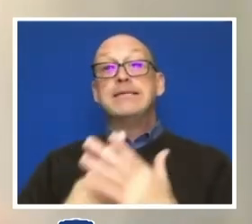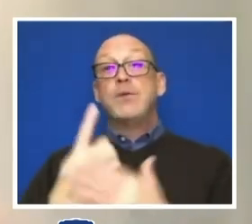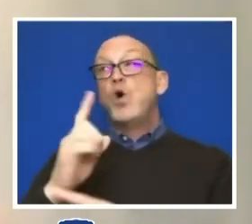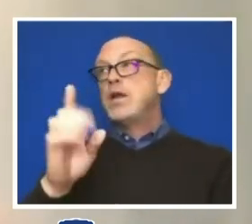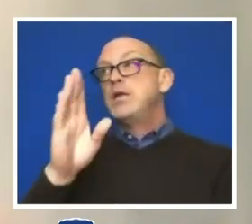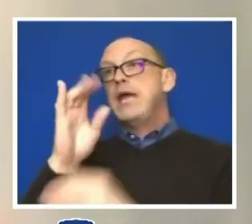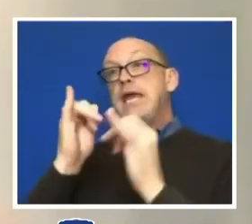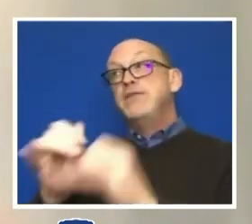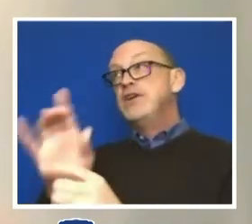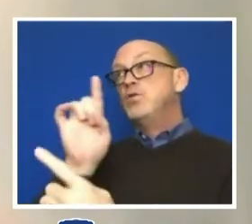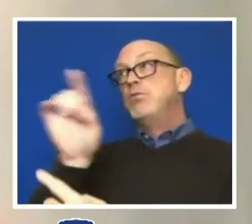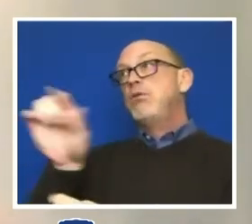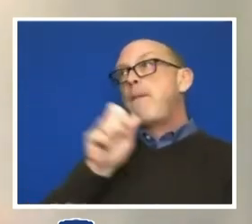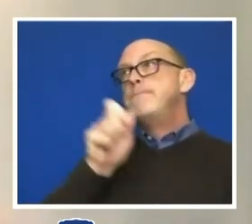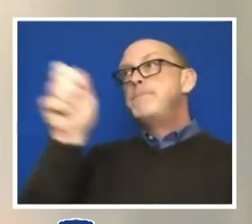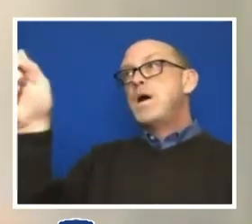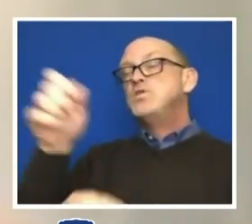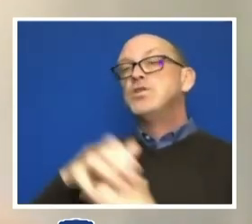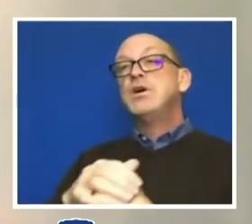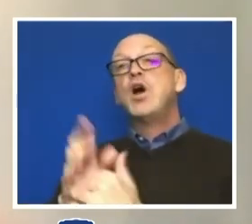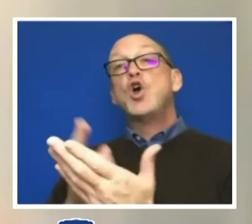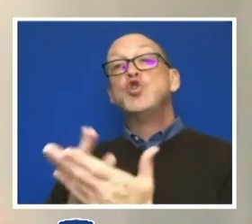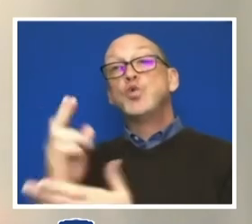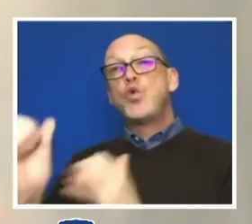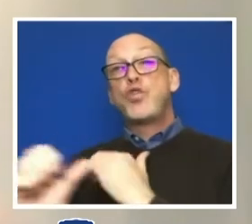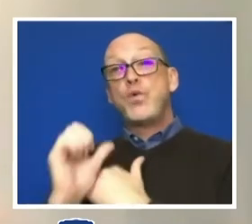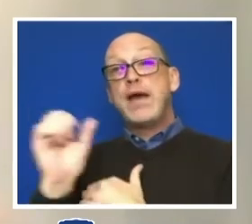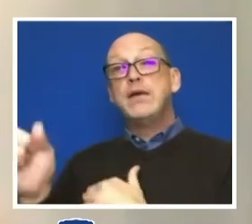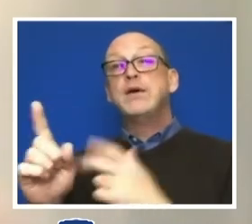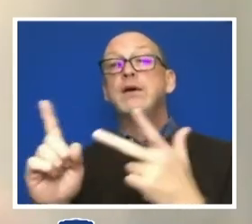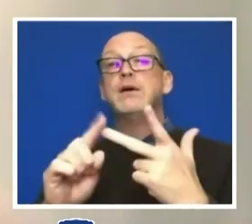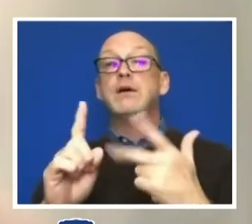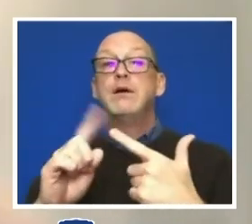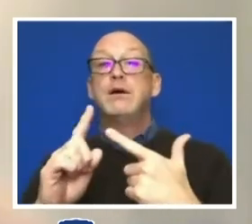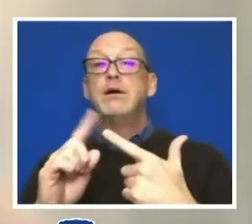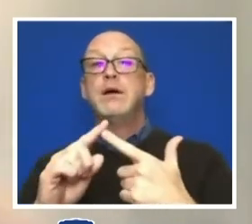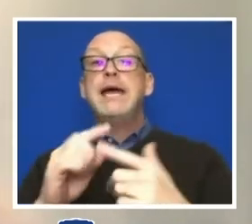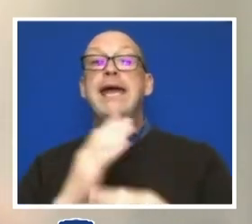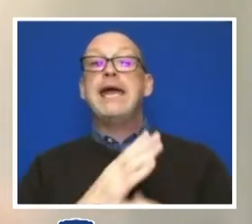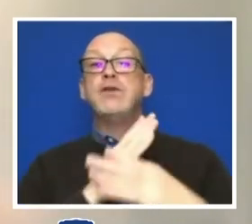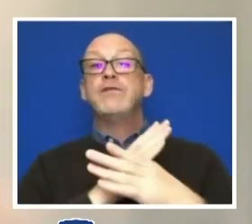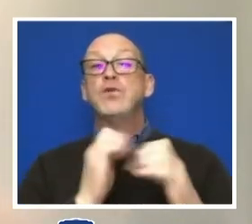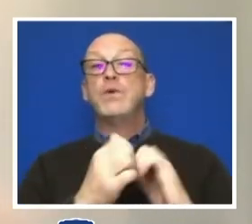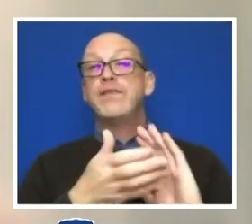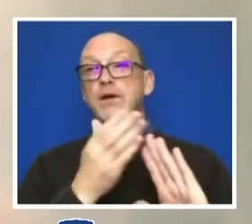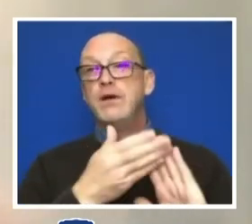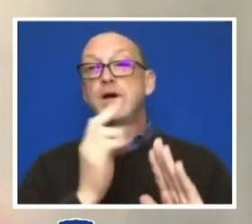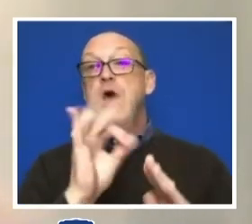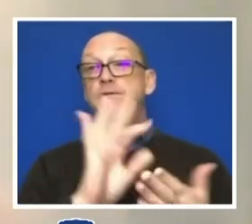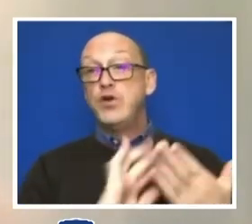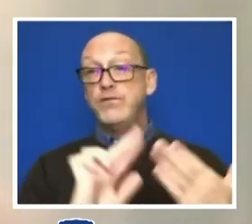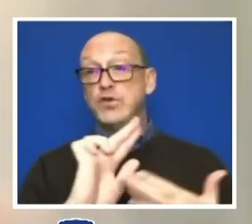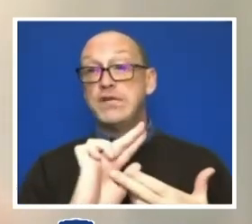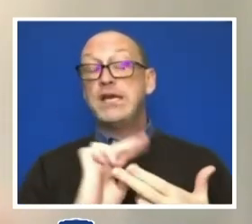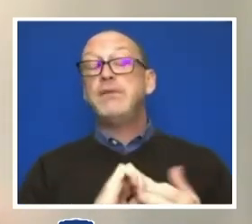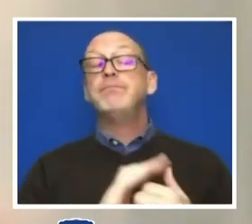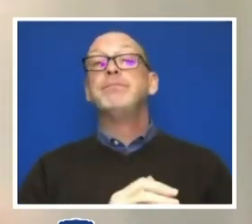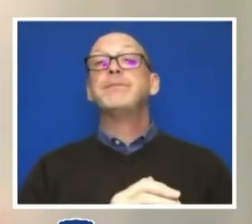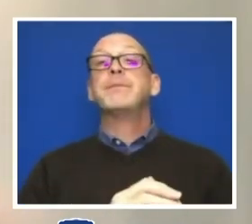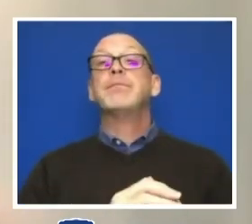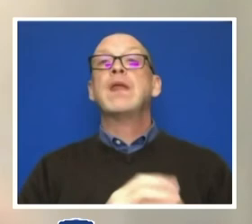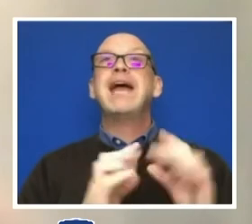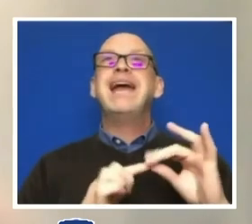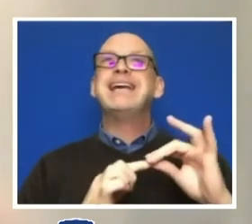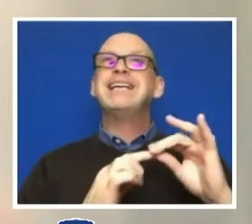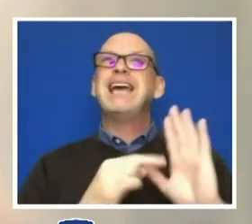or to a group that's known as a true threat. Two would be interference with the operations of the university. An example of